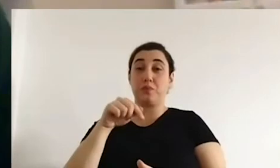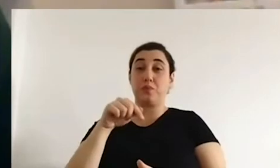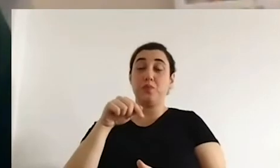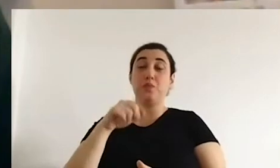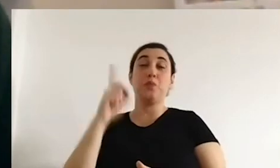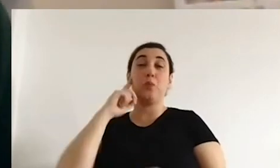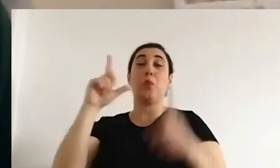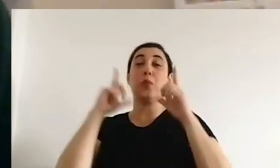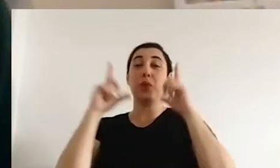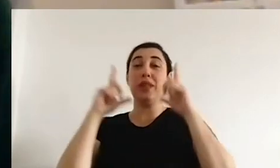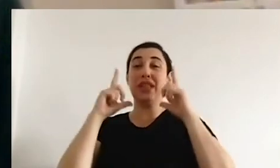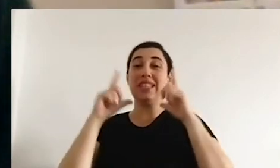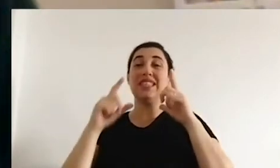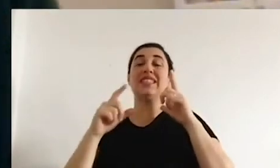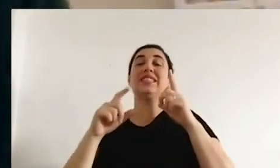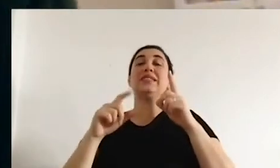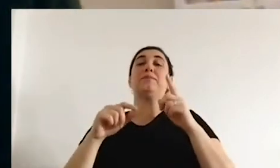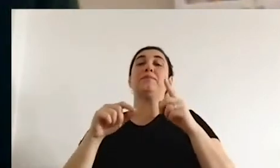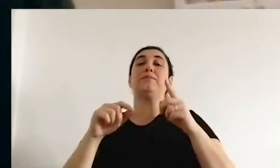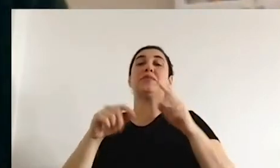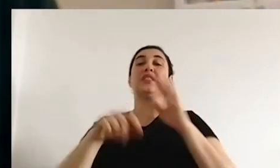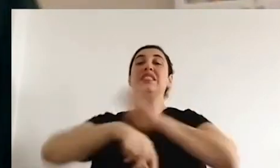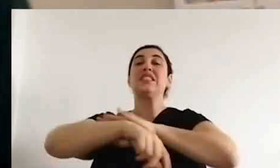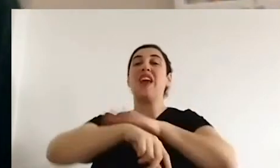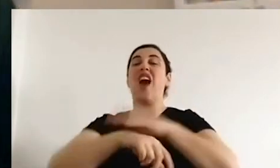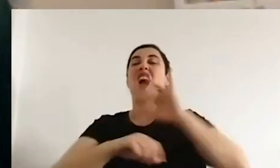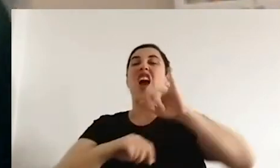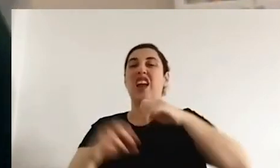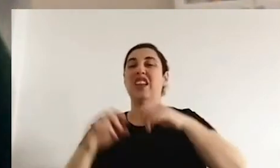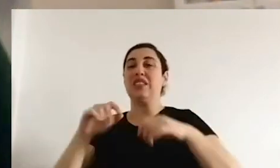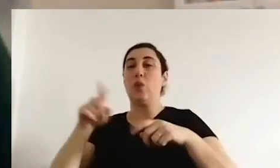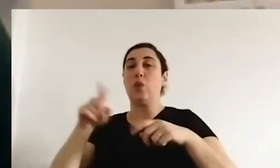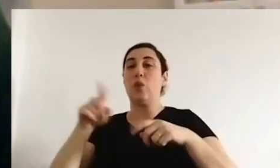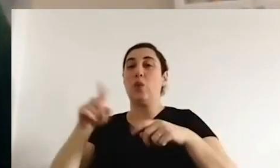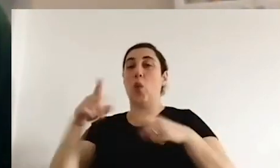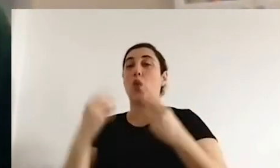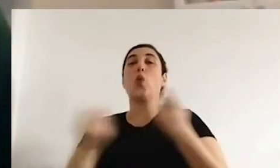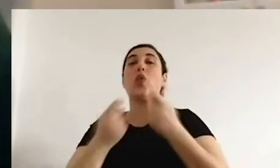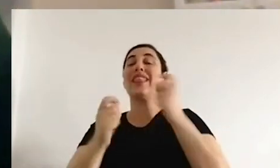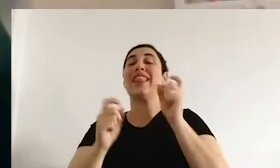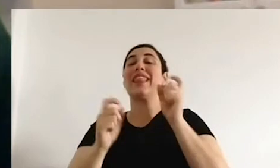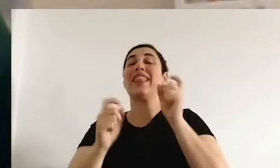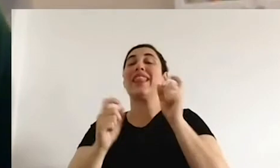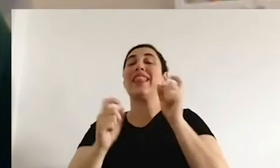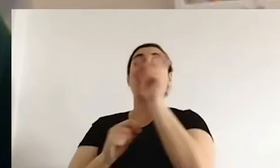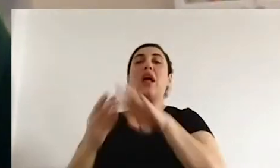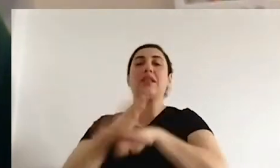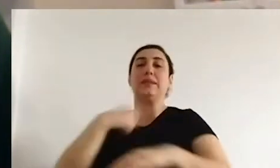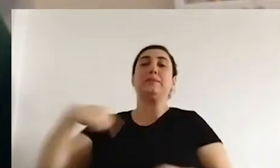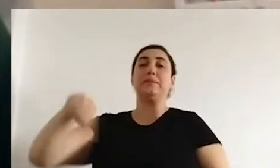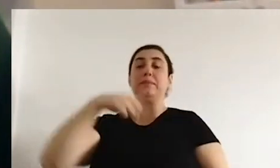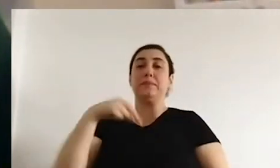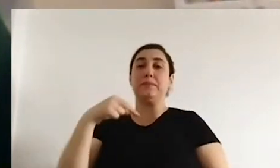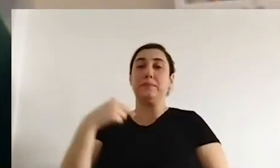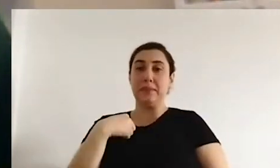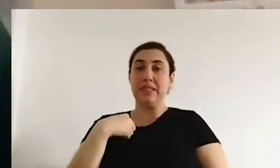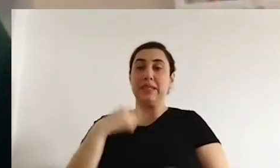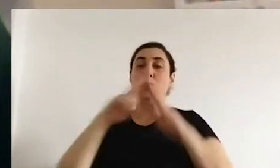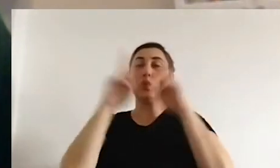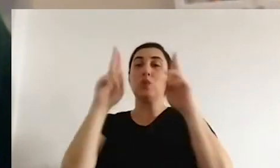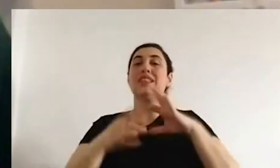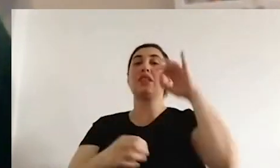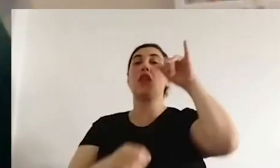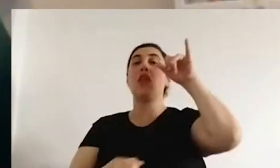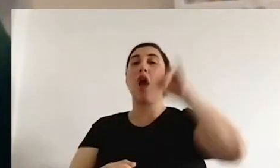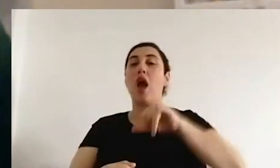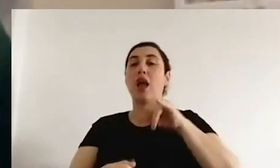made. So I would like to talk about those. In fact, the definitions or the words used for